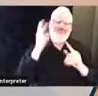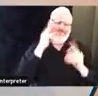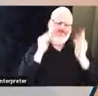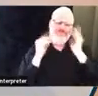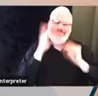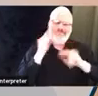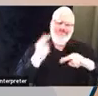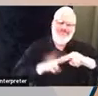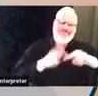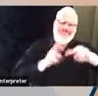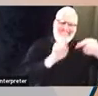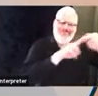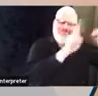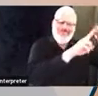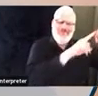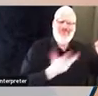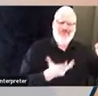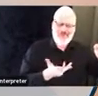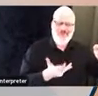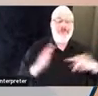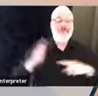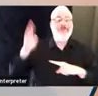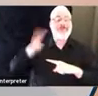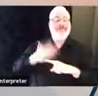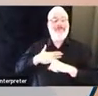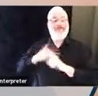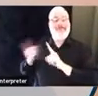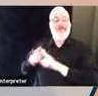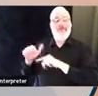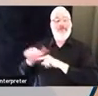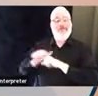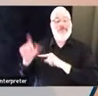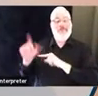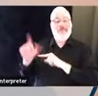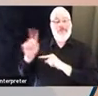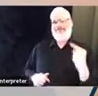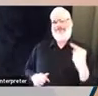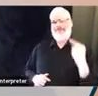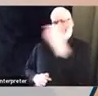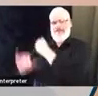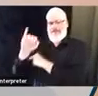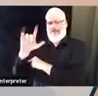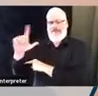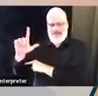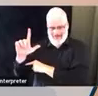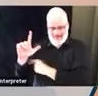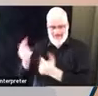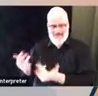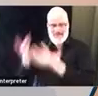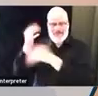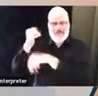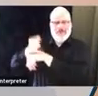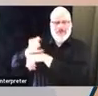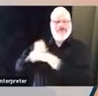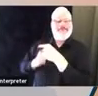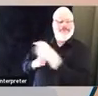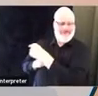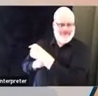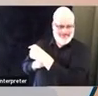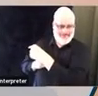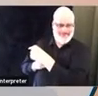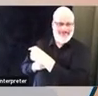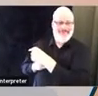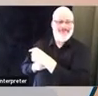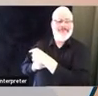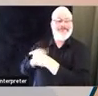Service Institute. And I eventually became an instructor there because one of the things that I learned from him was, you know, if you have to turn